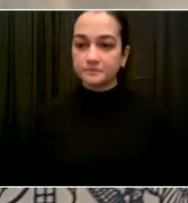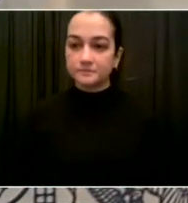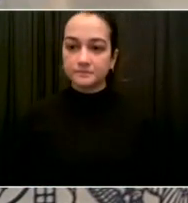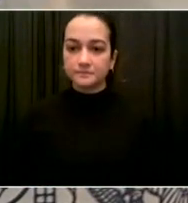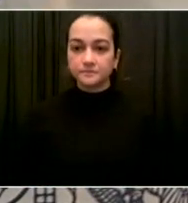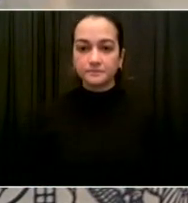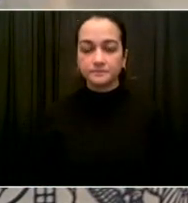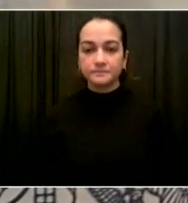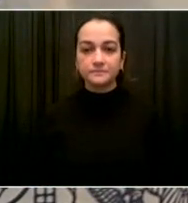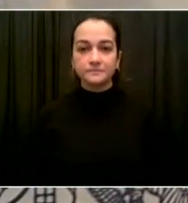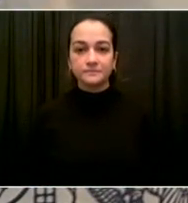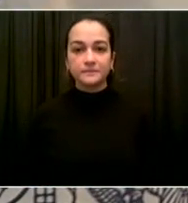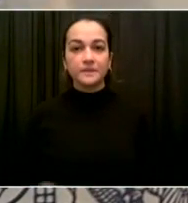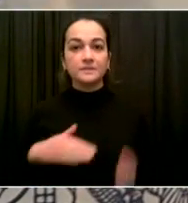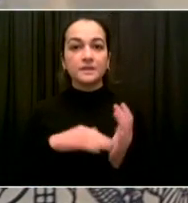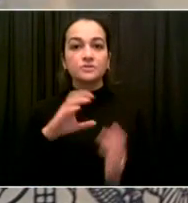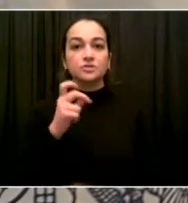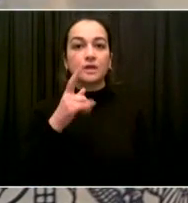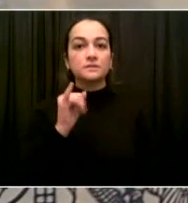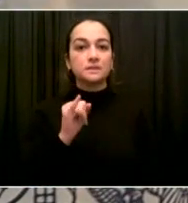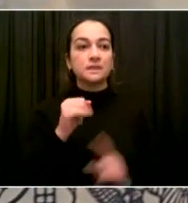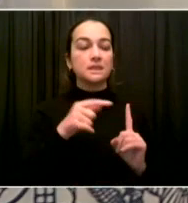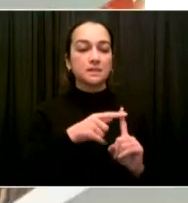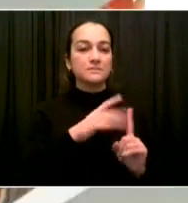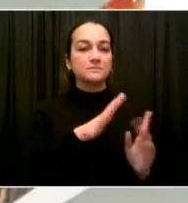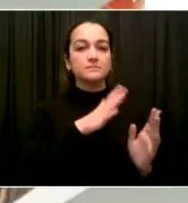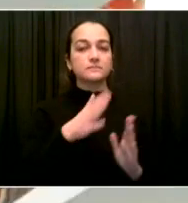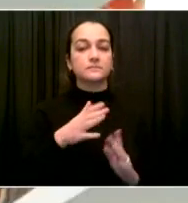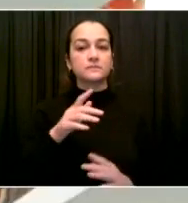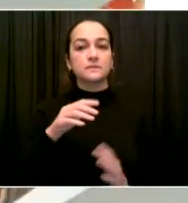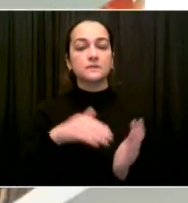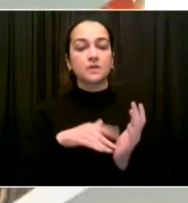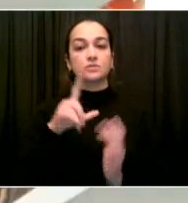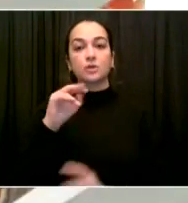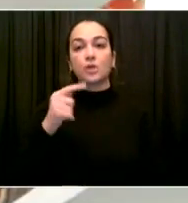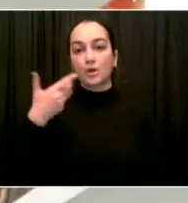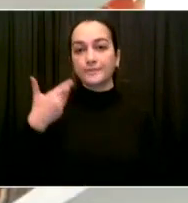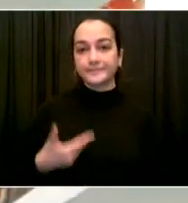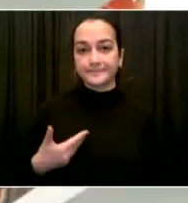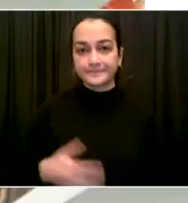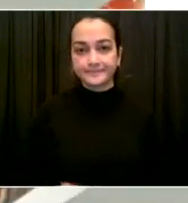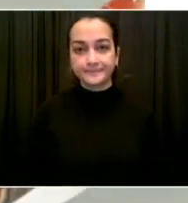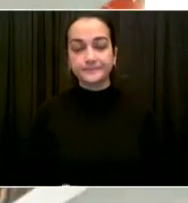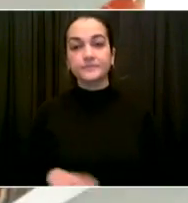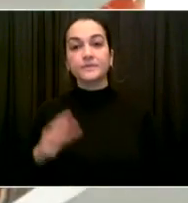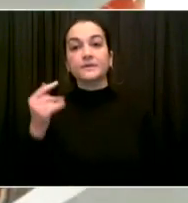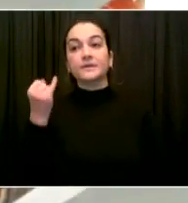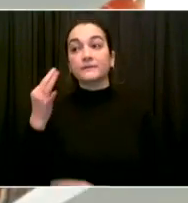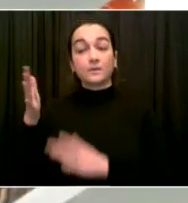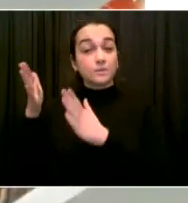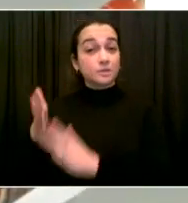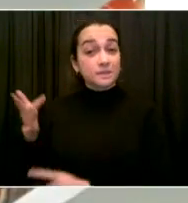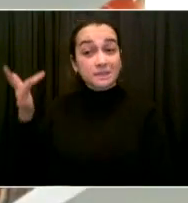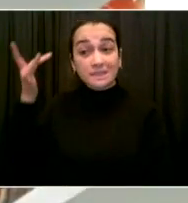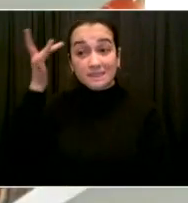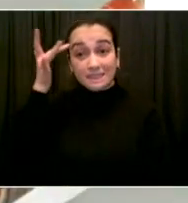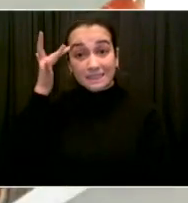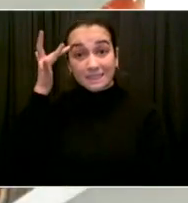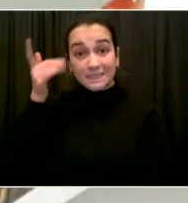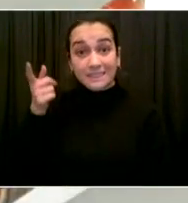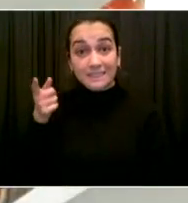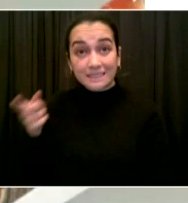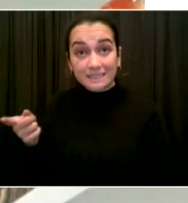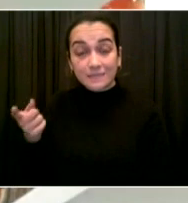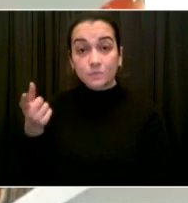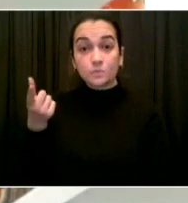deploying them based on our structure here, and that's why we're bringing in more mobile units too. Our staff are heroes. They take risks coming to work every day because